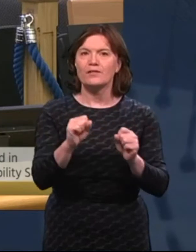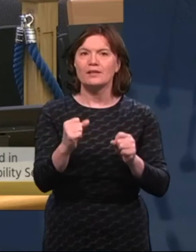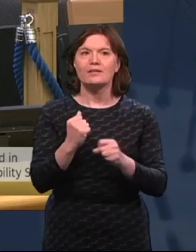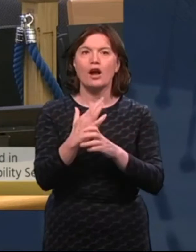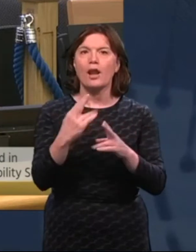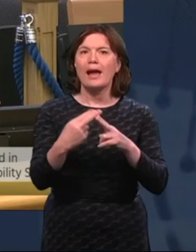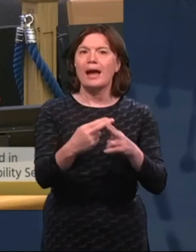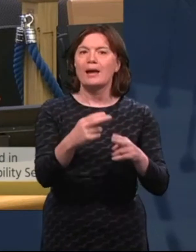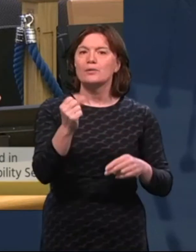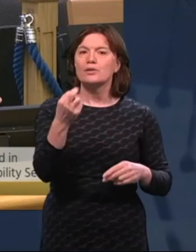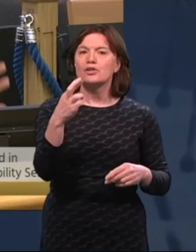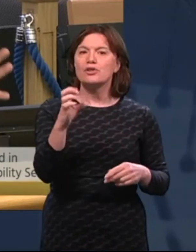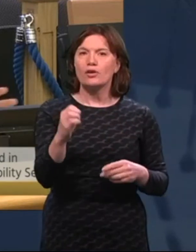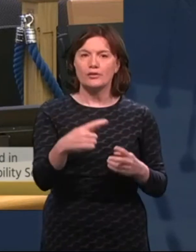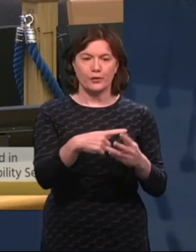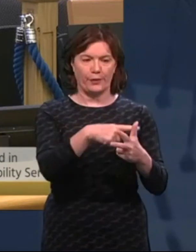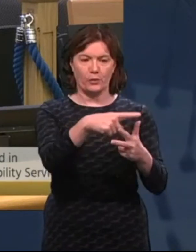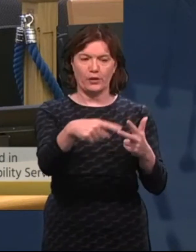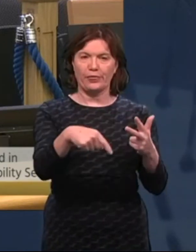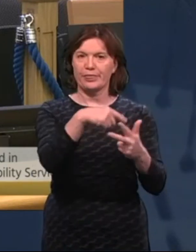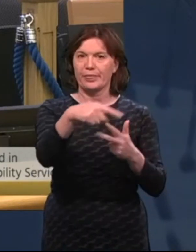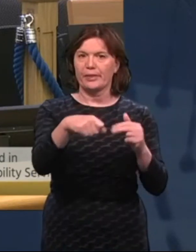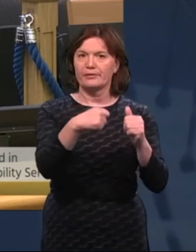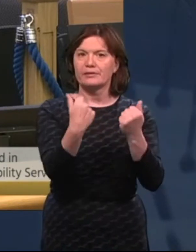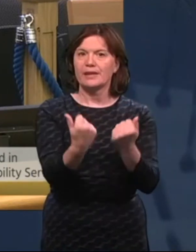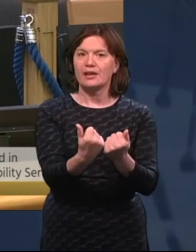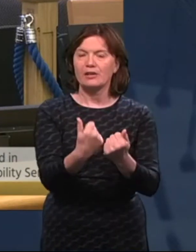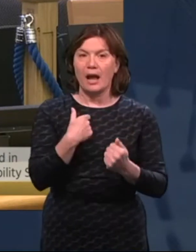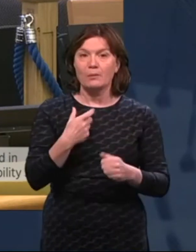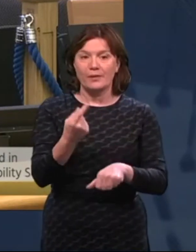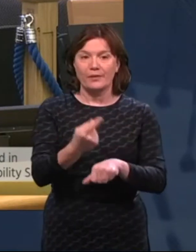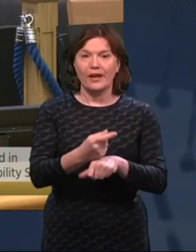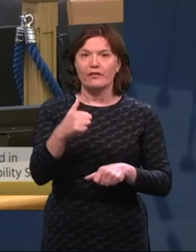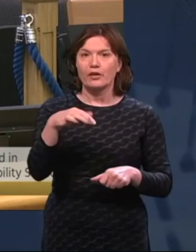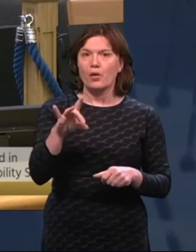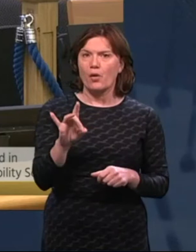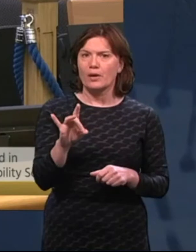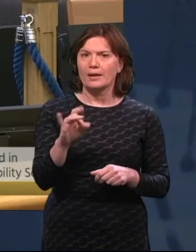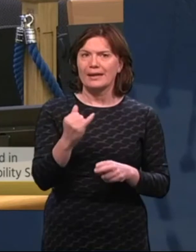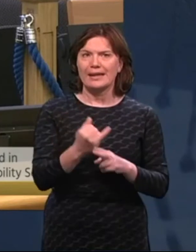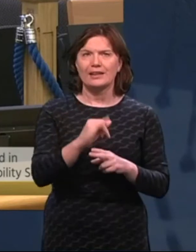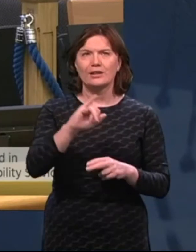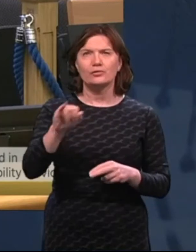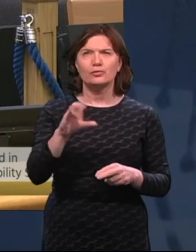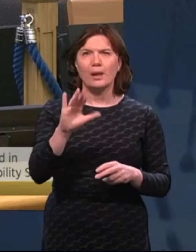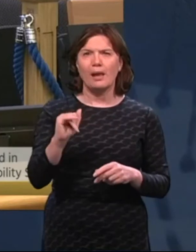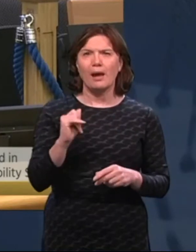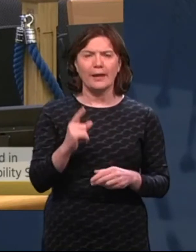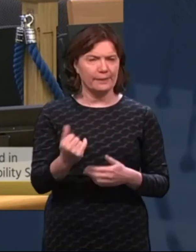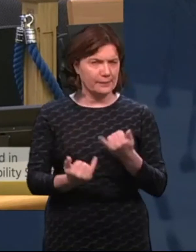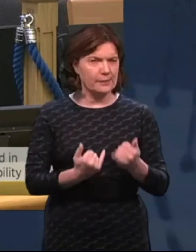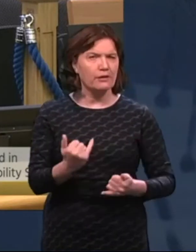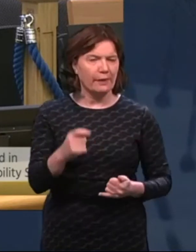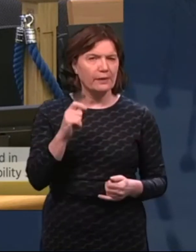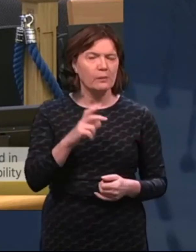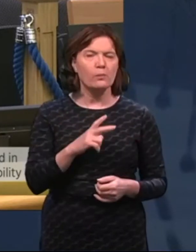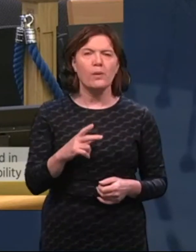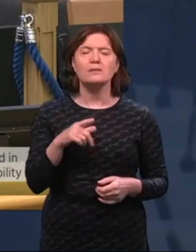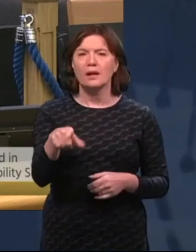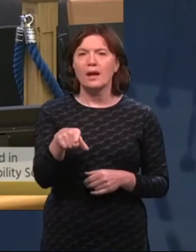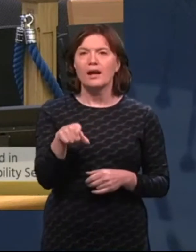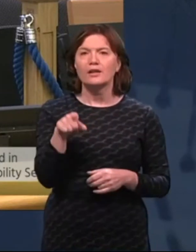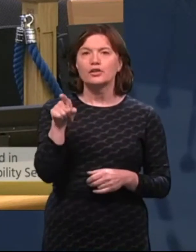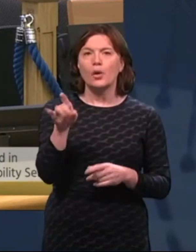to those lead agencies is my understanding. I was down in Cork I think it was in July of this year. But to your